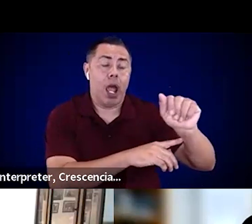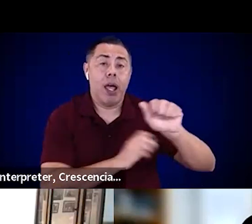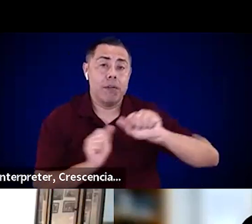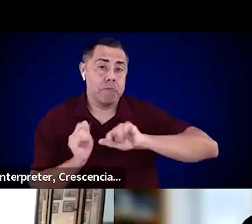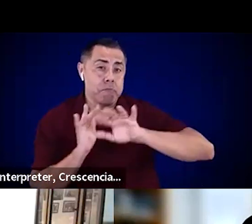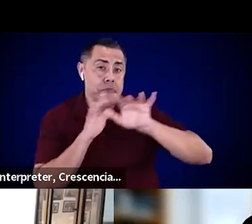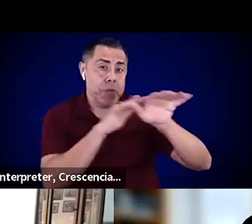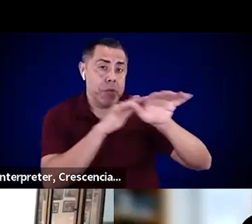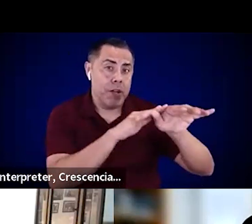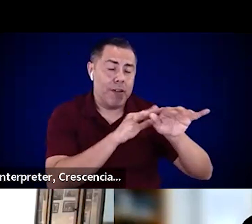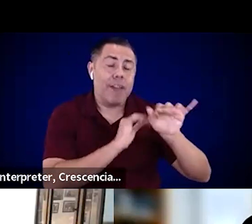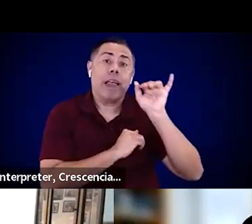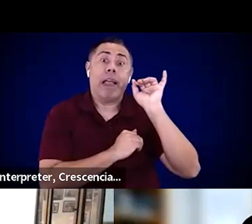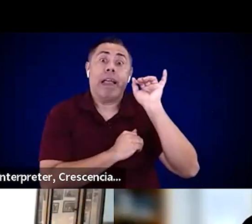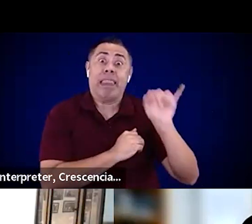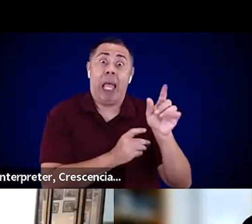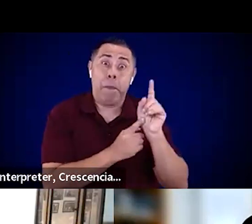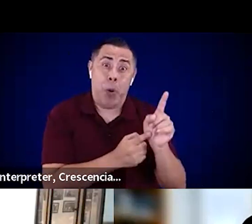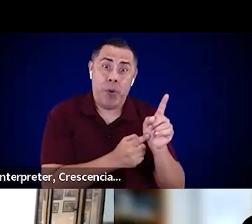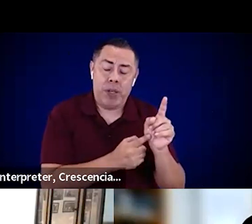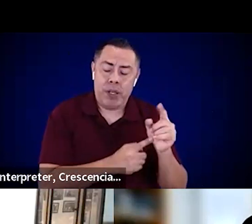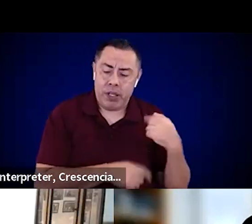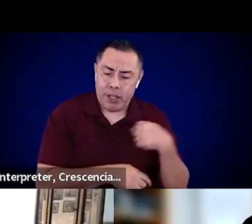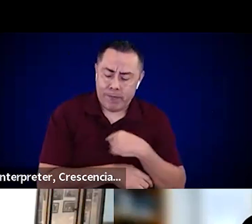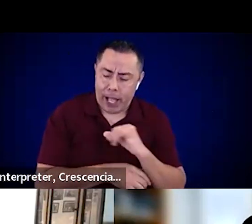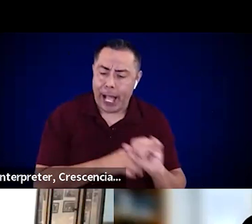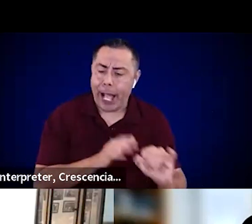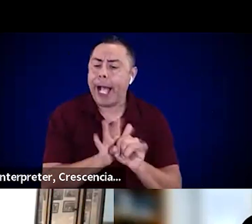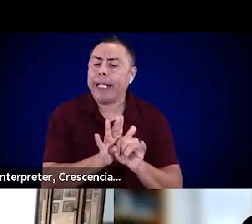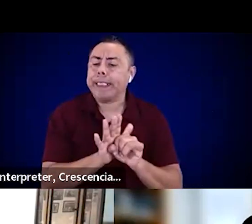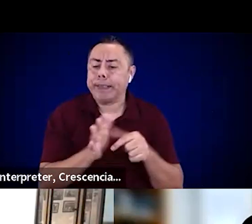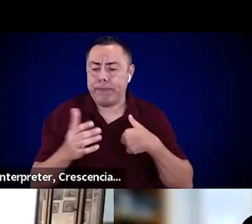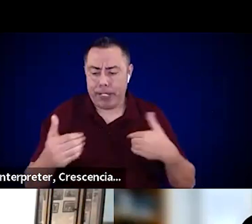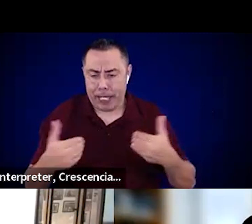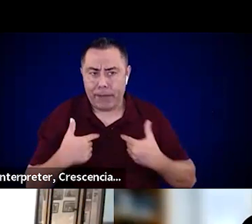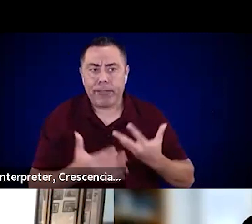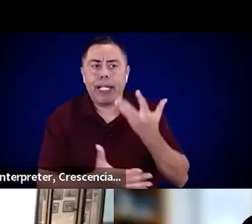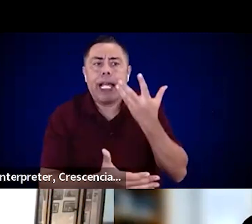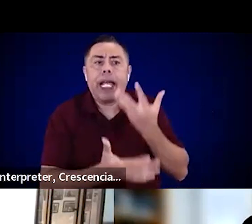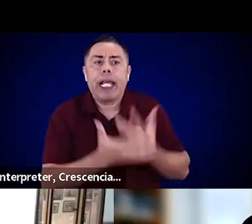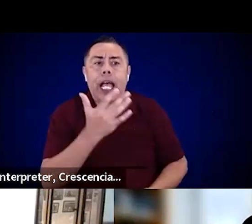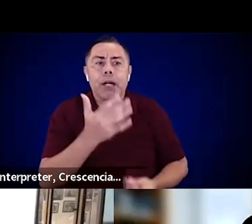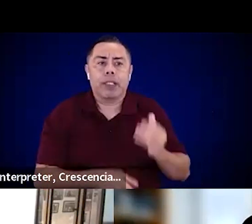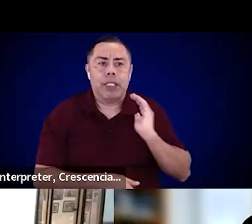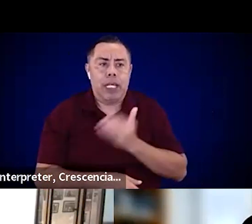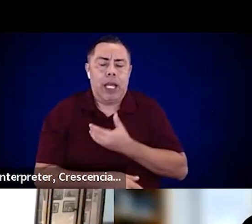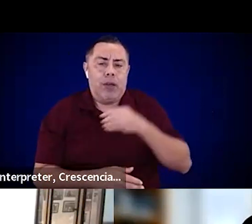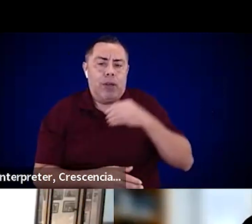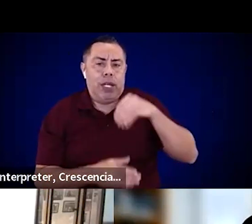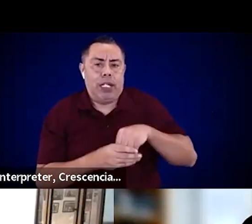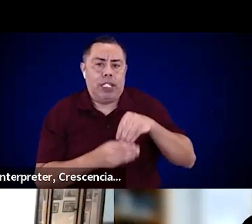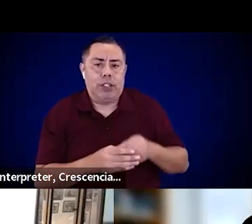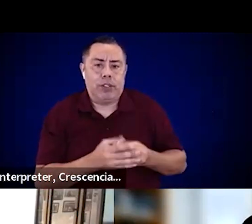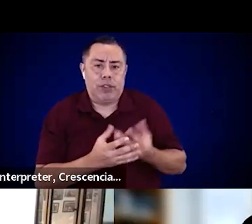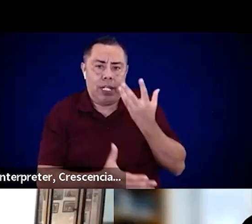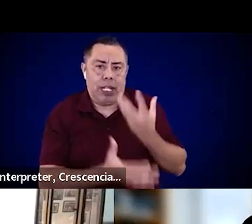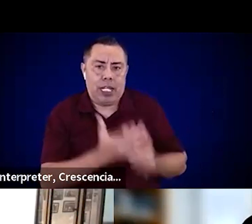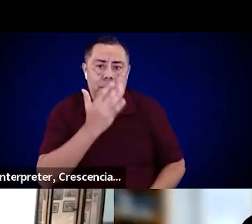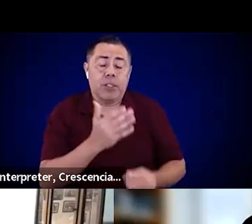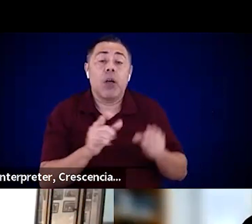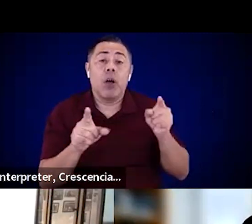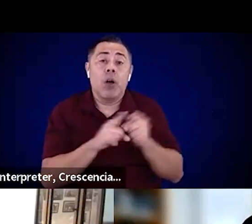internal gaps. But some of those gaps included, you know, we didn't know our California counterparts in their processes,